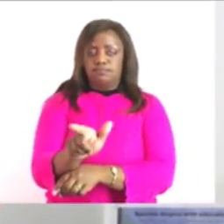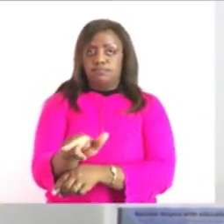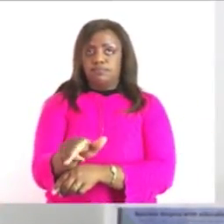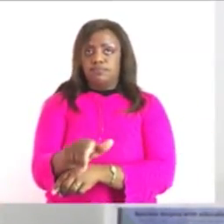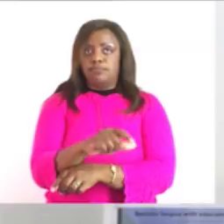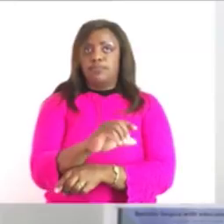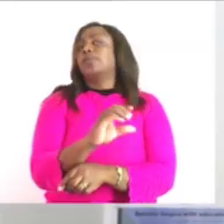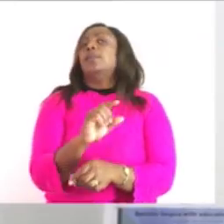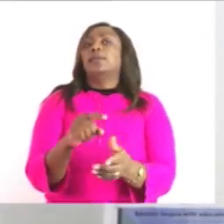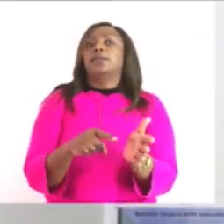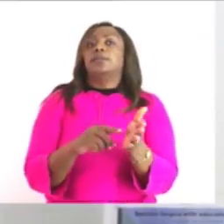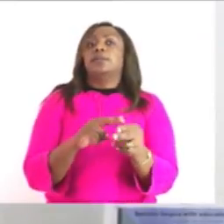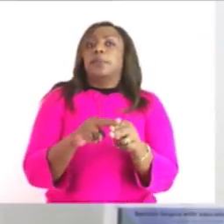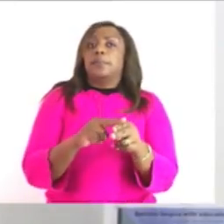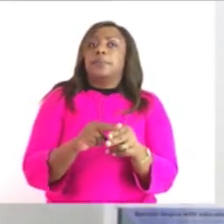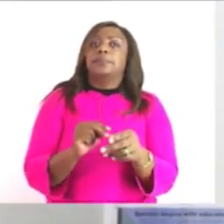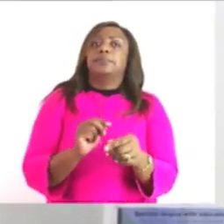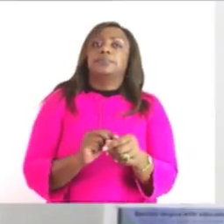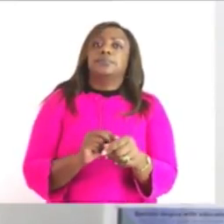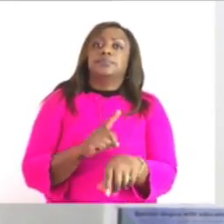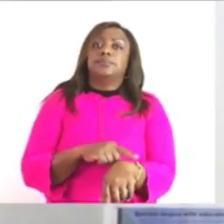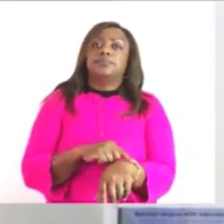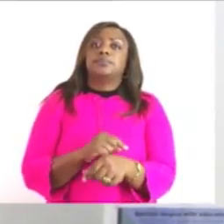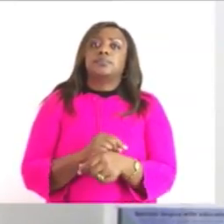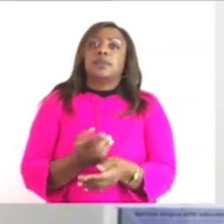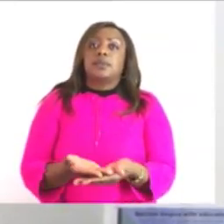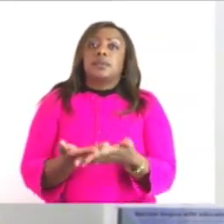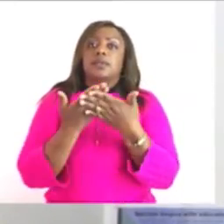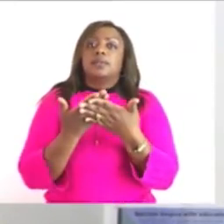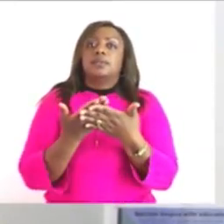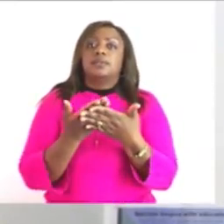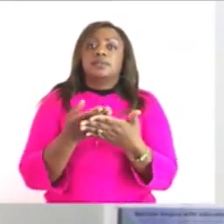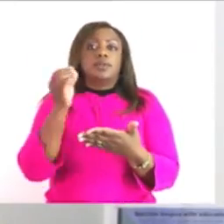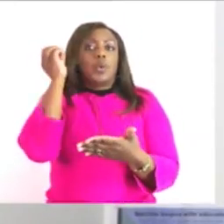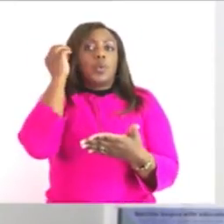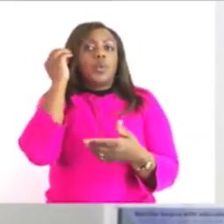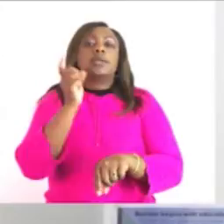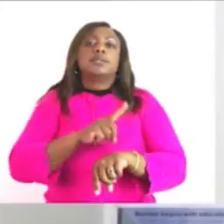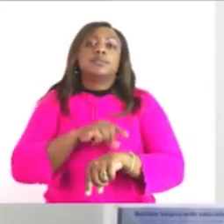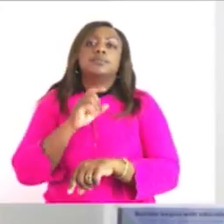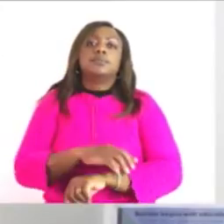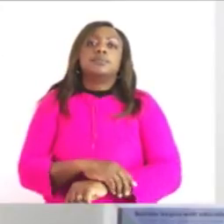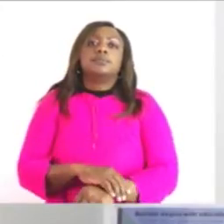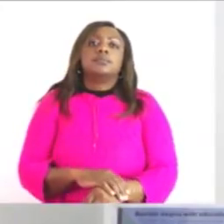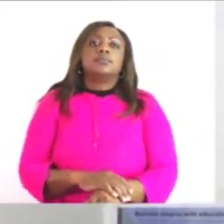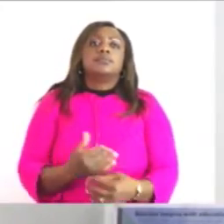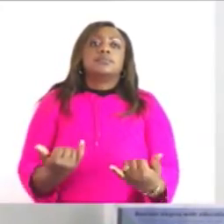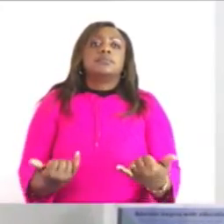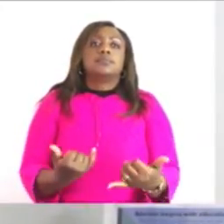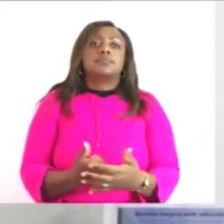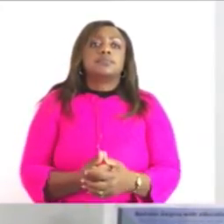for time it can help us to measure time so